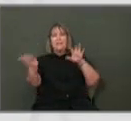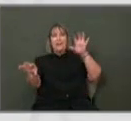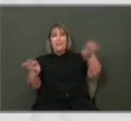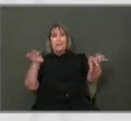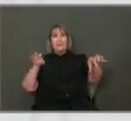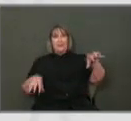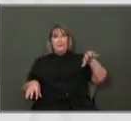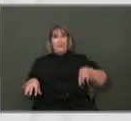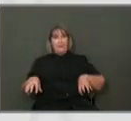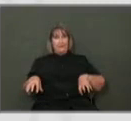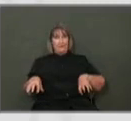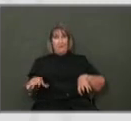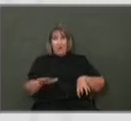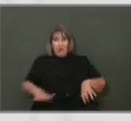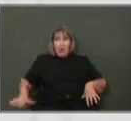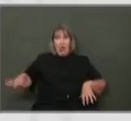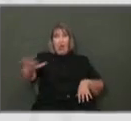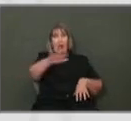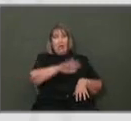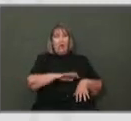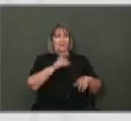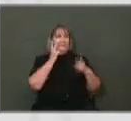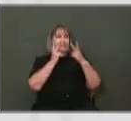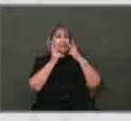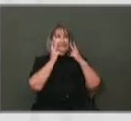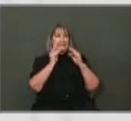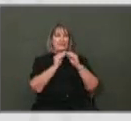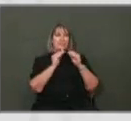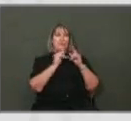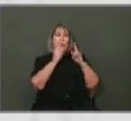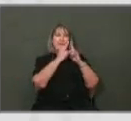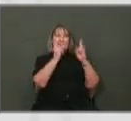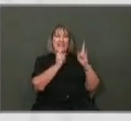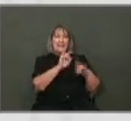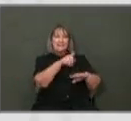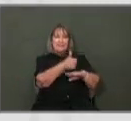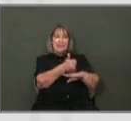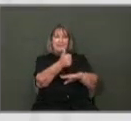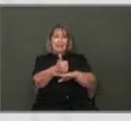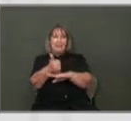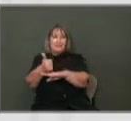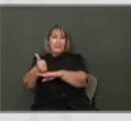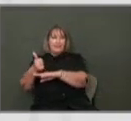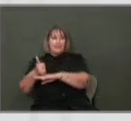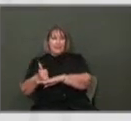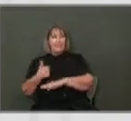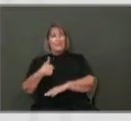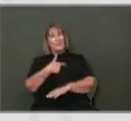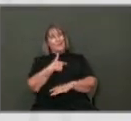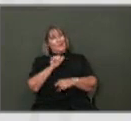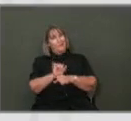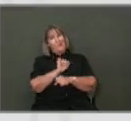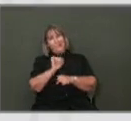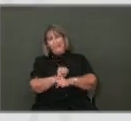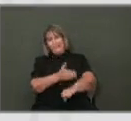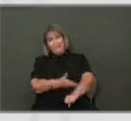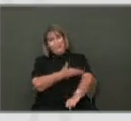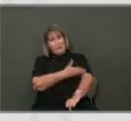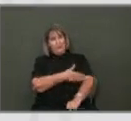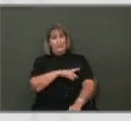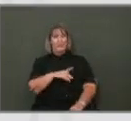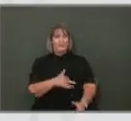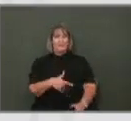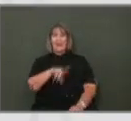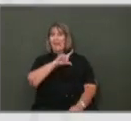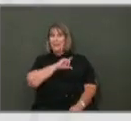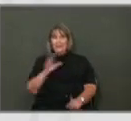district in town sees a lot more encampments, and we have a lot of work to do. The police department can't arrest